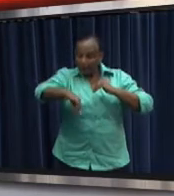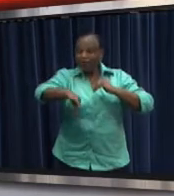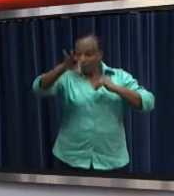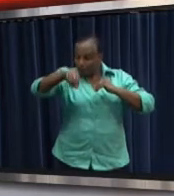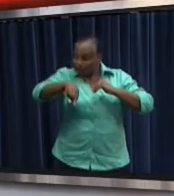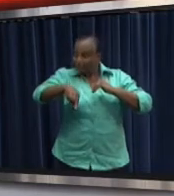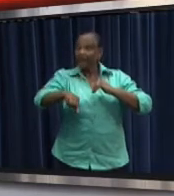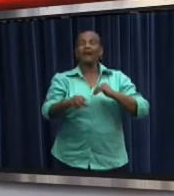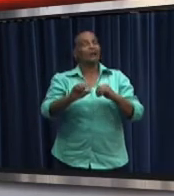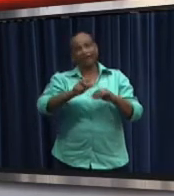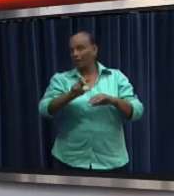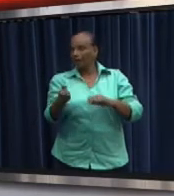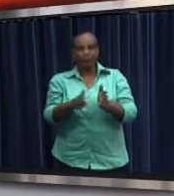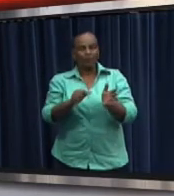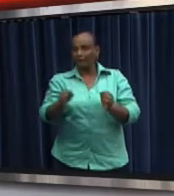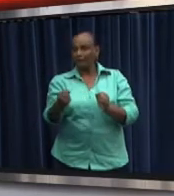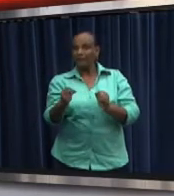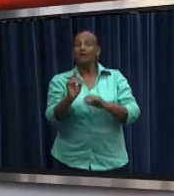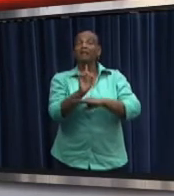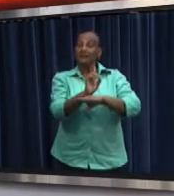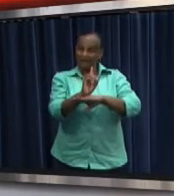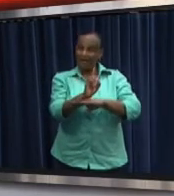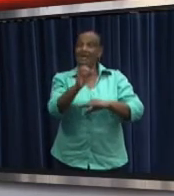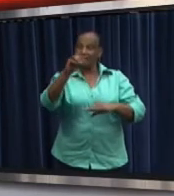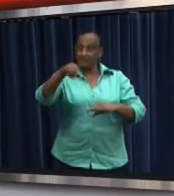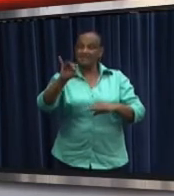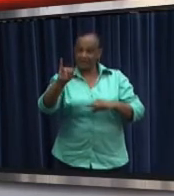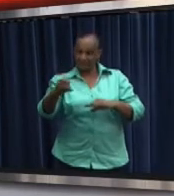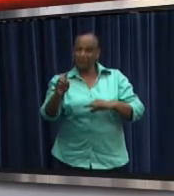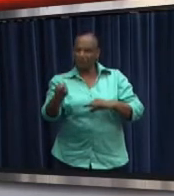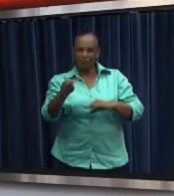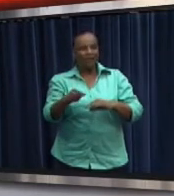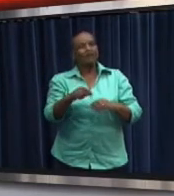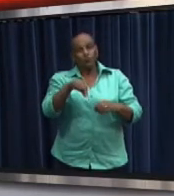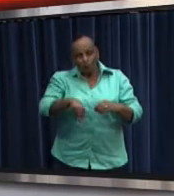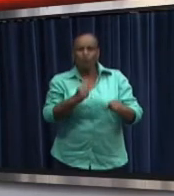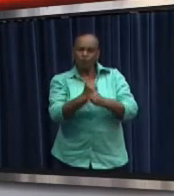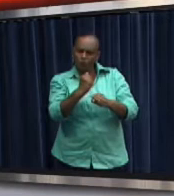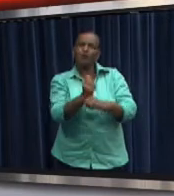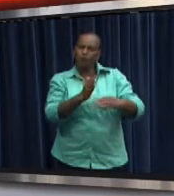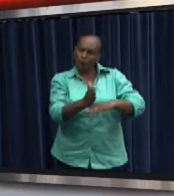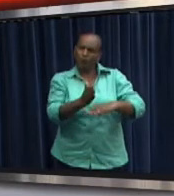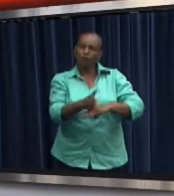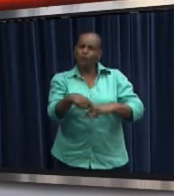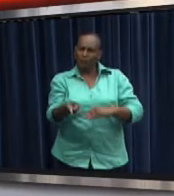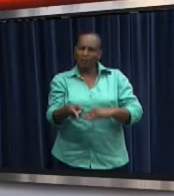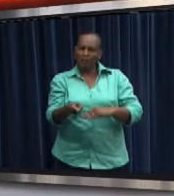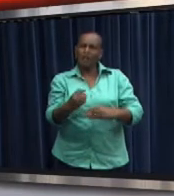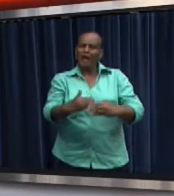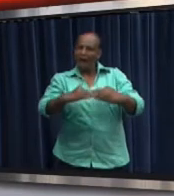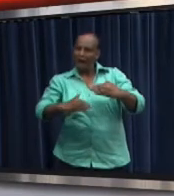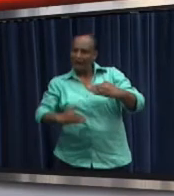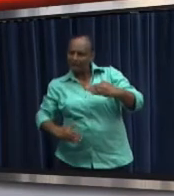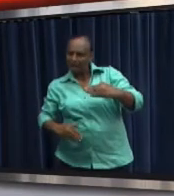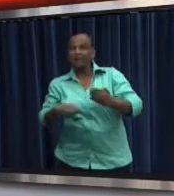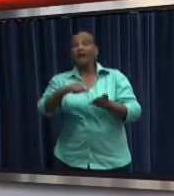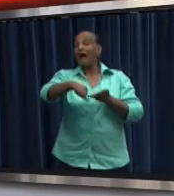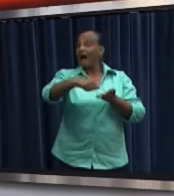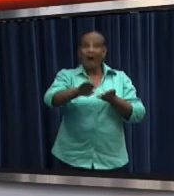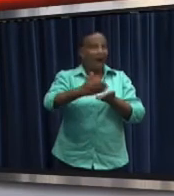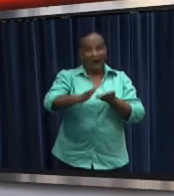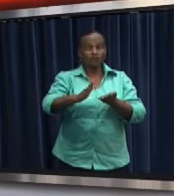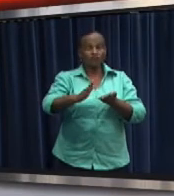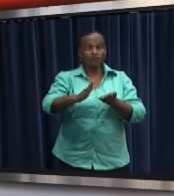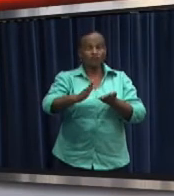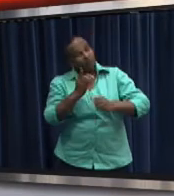almost unusable. The hijacked leadership also says that services are still being performed. There is a backlog in repayment,